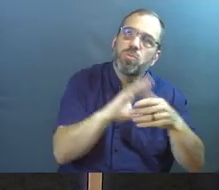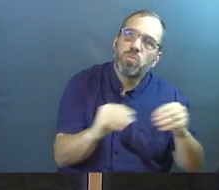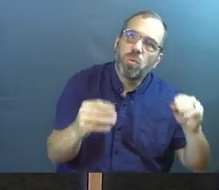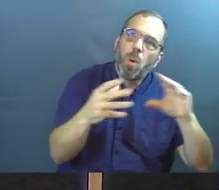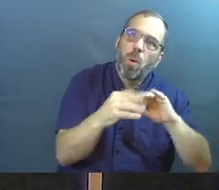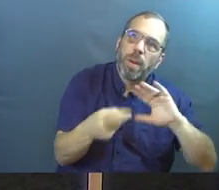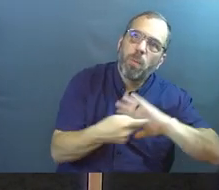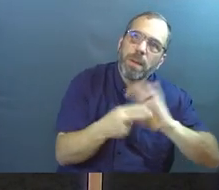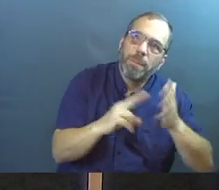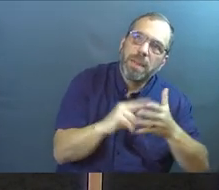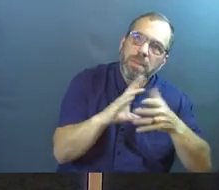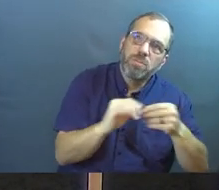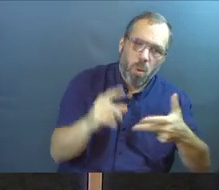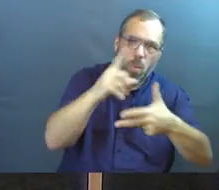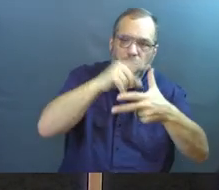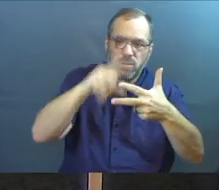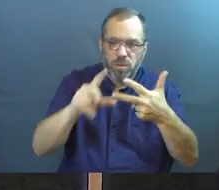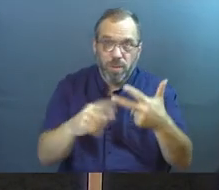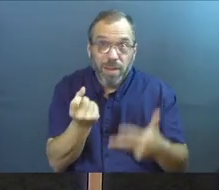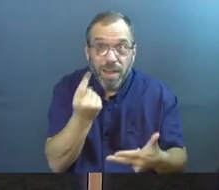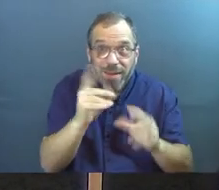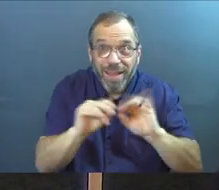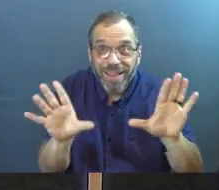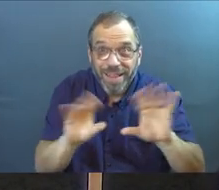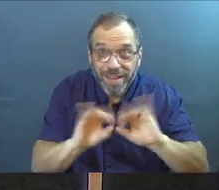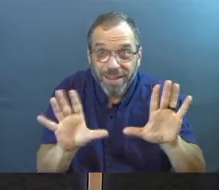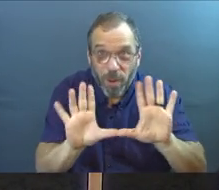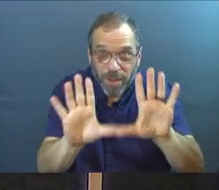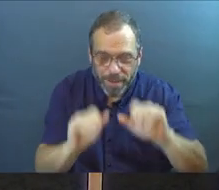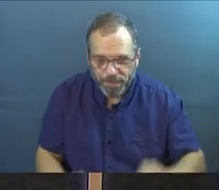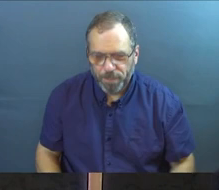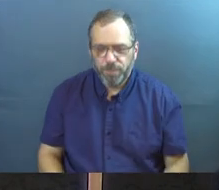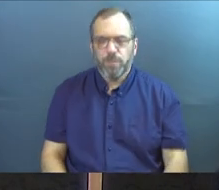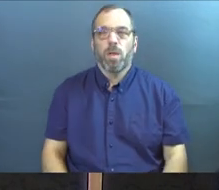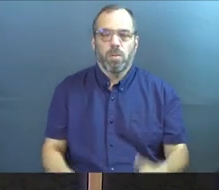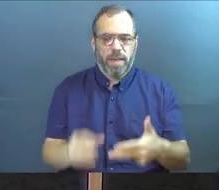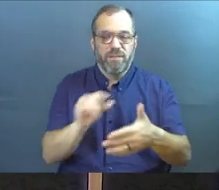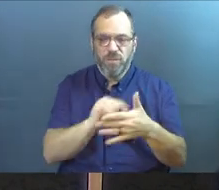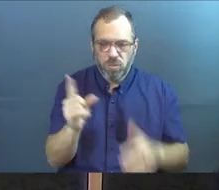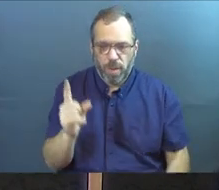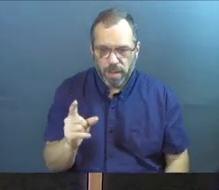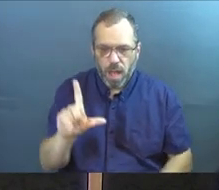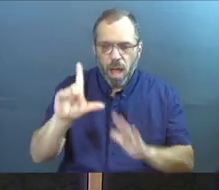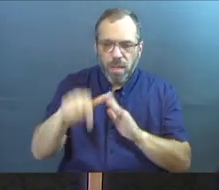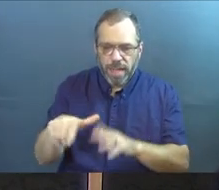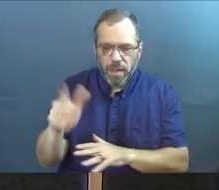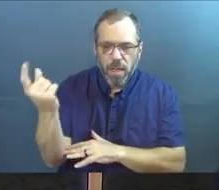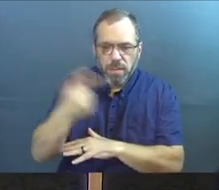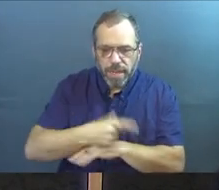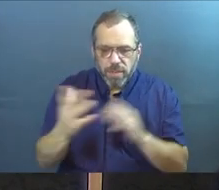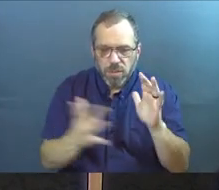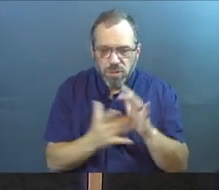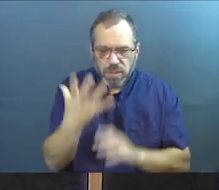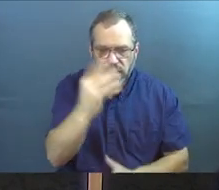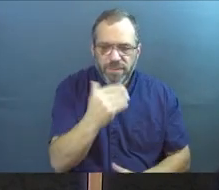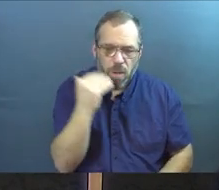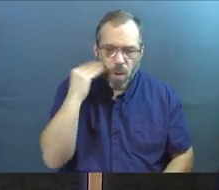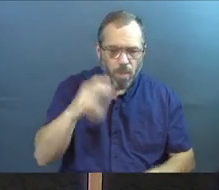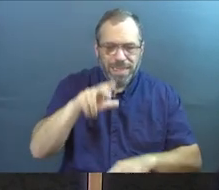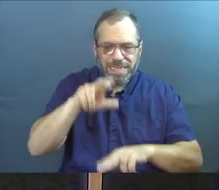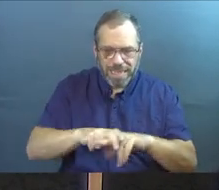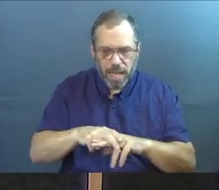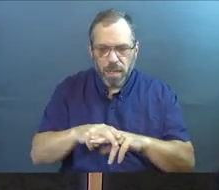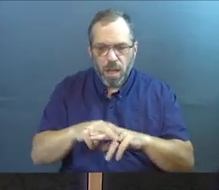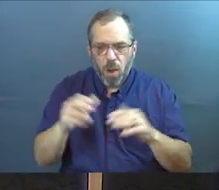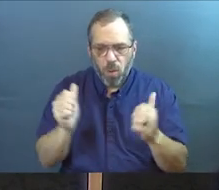parable meant. Three parts. Are you with me? Okay, so verse one, later that same day, Jesus left the house, and he sat